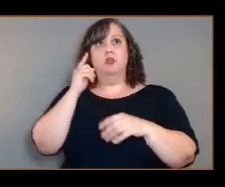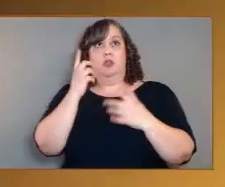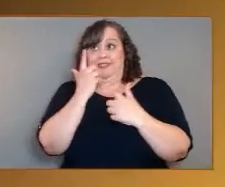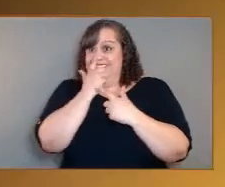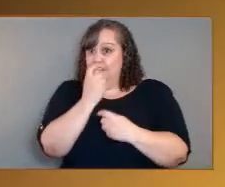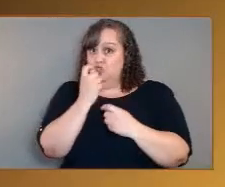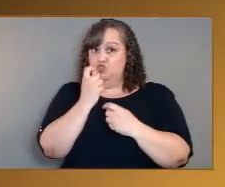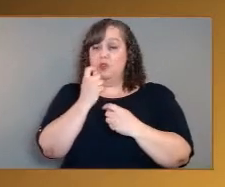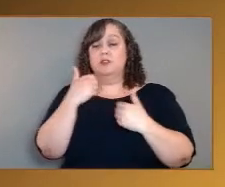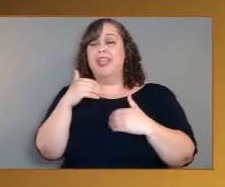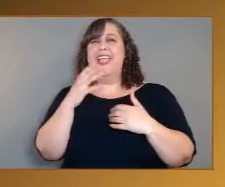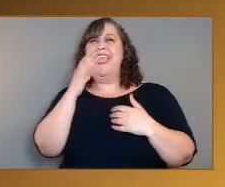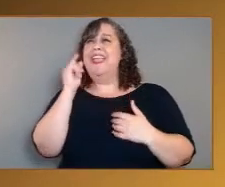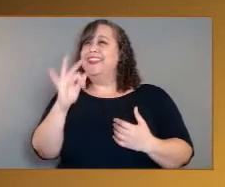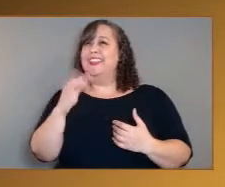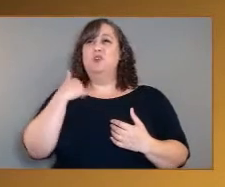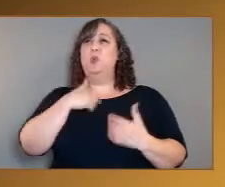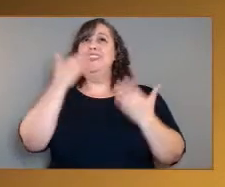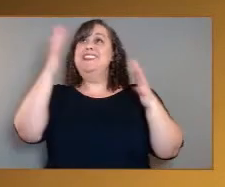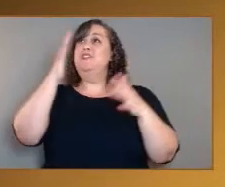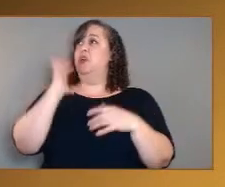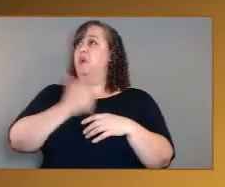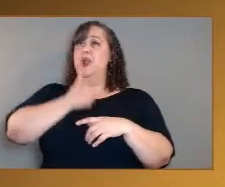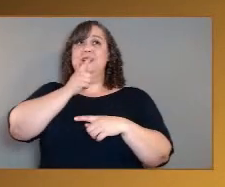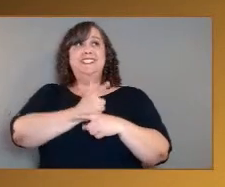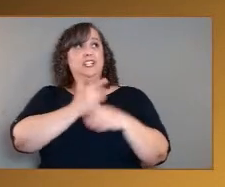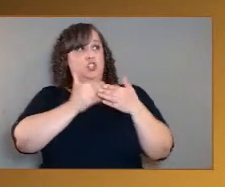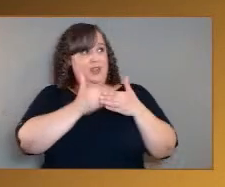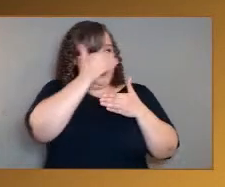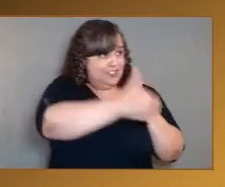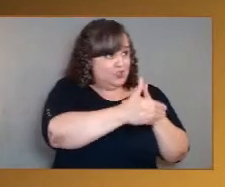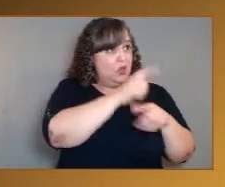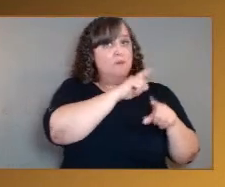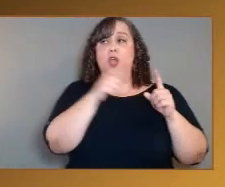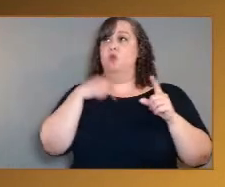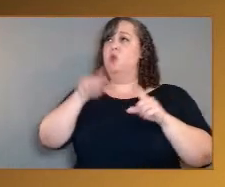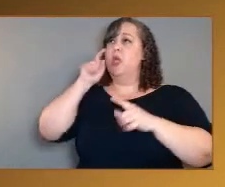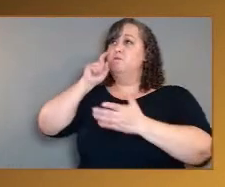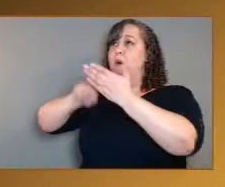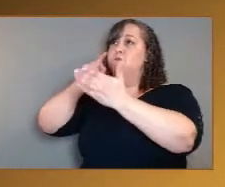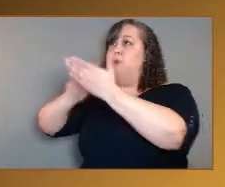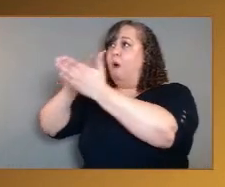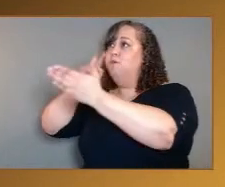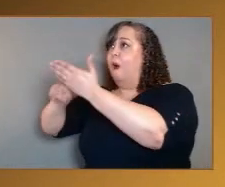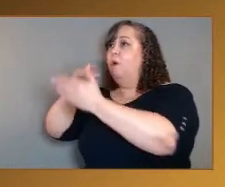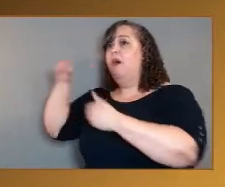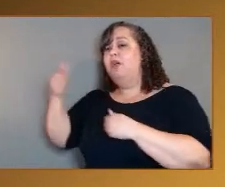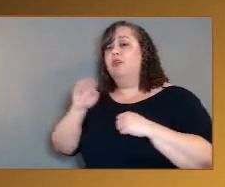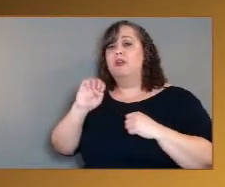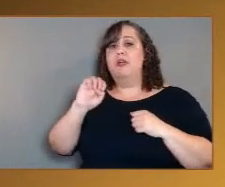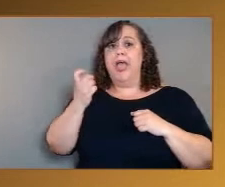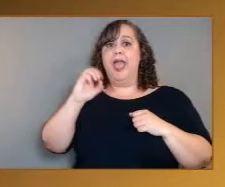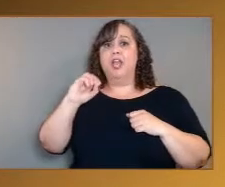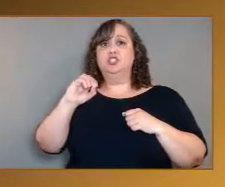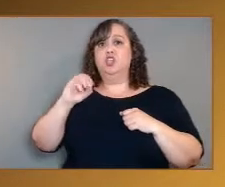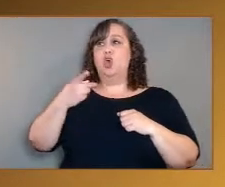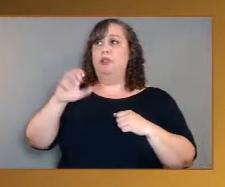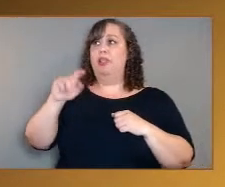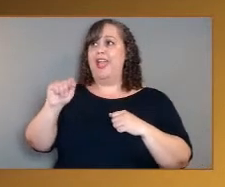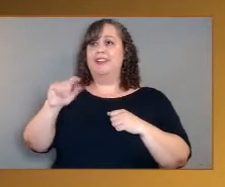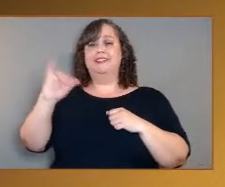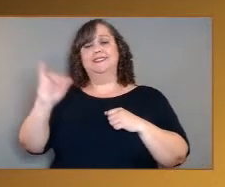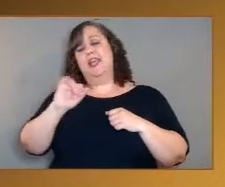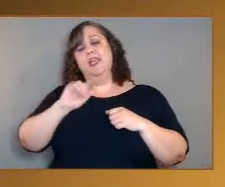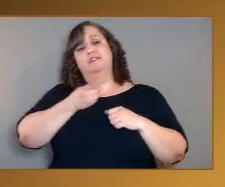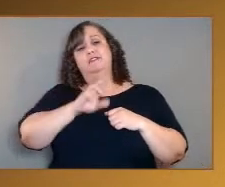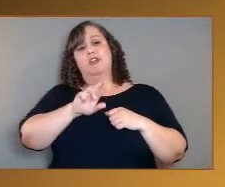know our sister next door and started to see this plethora of extra exo-enuses that Dr. Srebukin was talking about? There may be dozens of them that we see